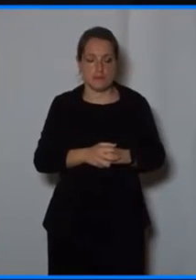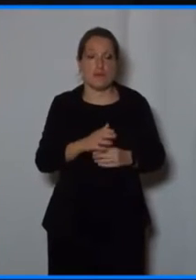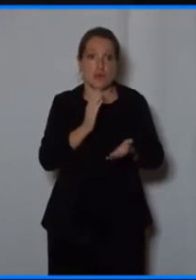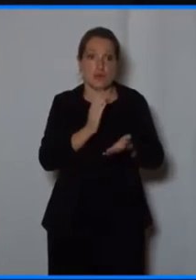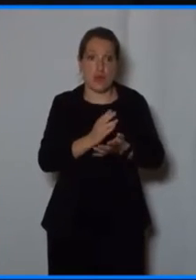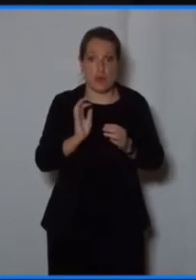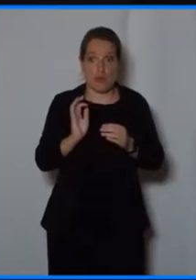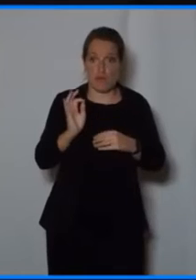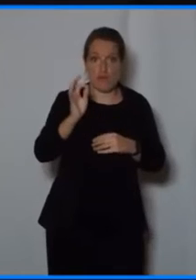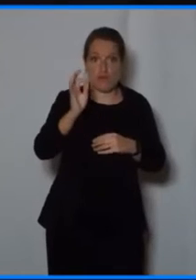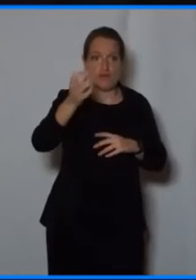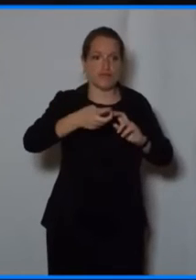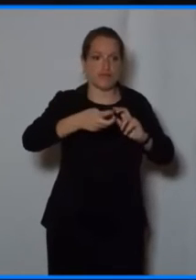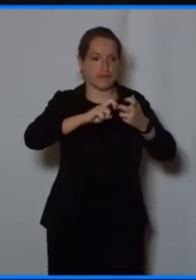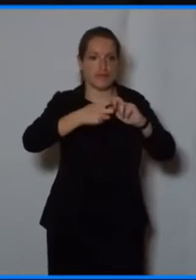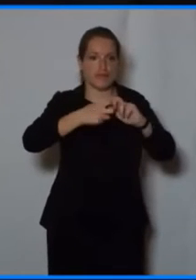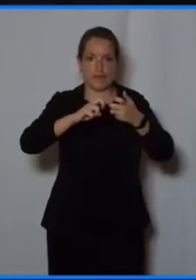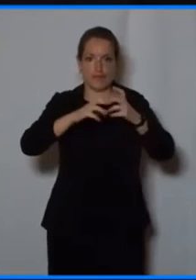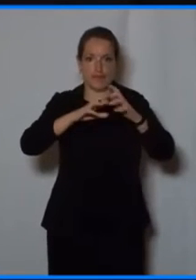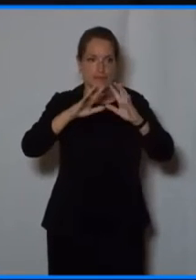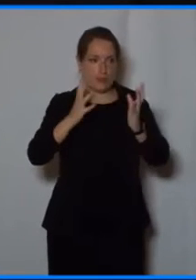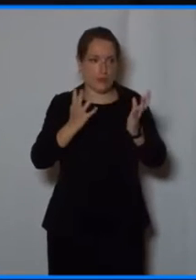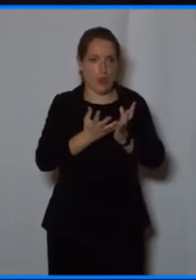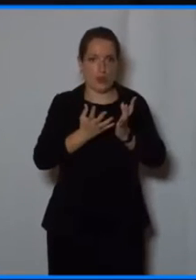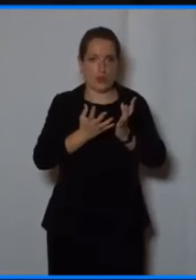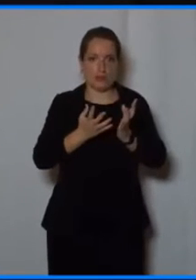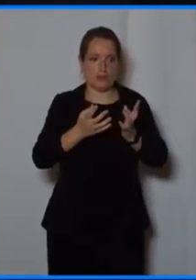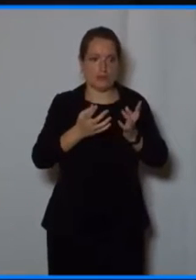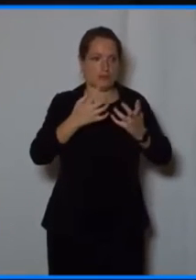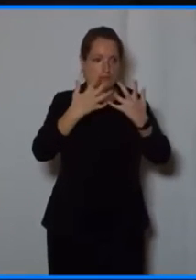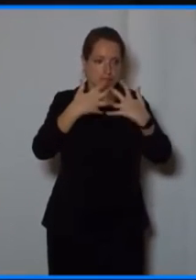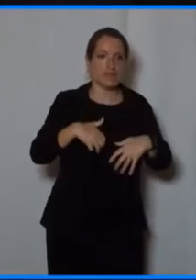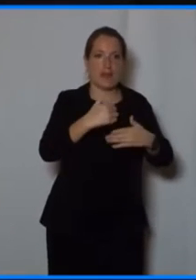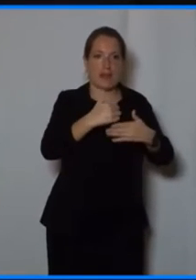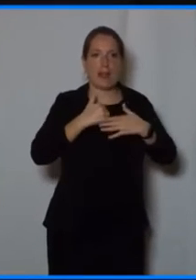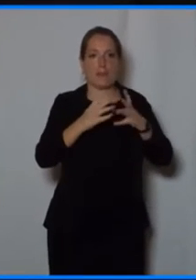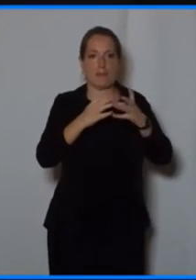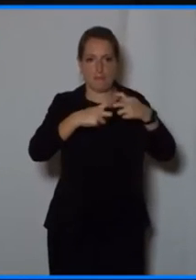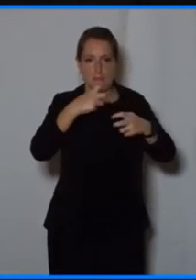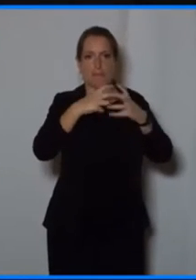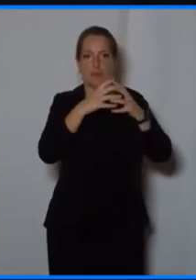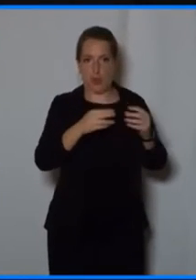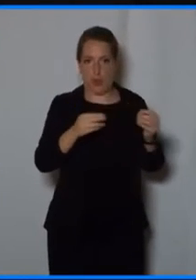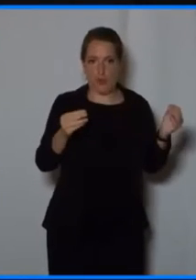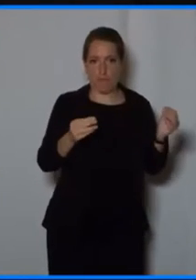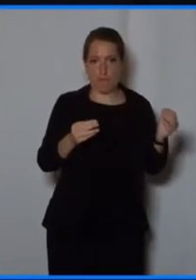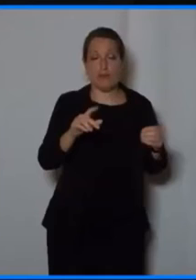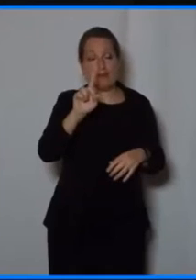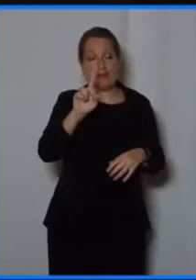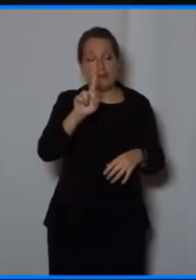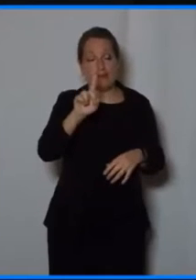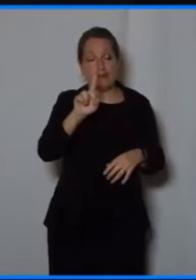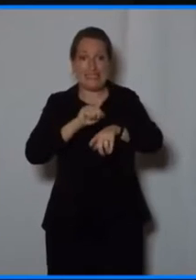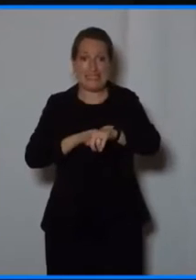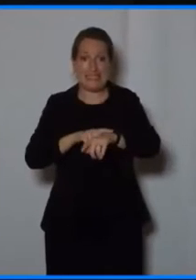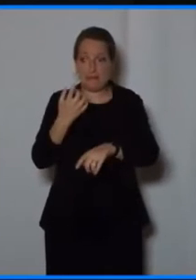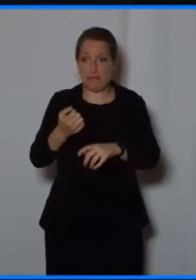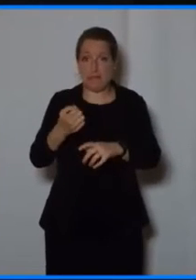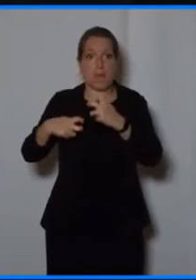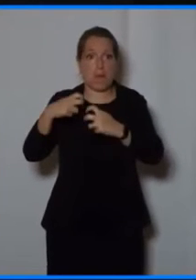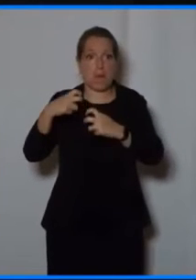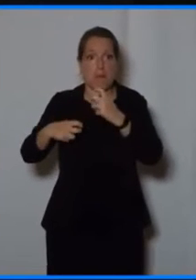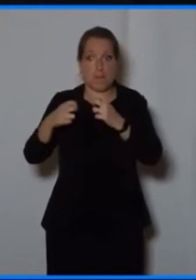physical work, world. At the same time, it will make some problems worse, you know. And this is